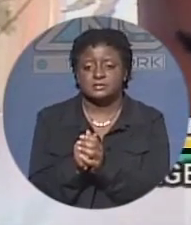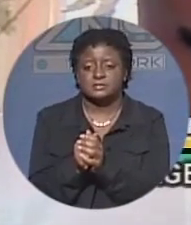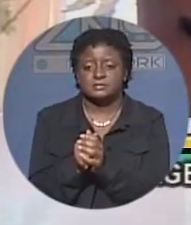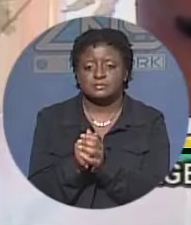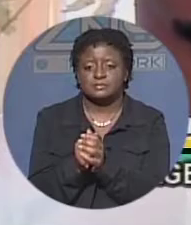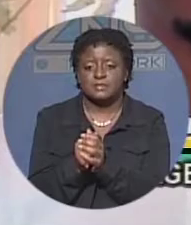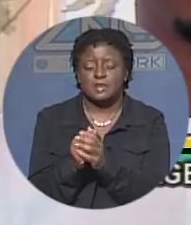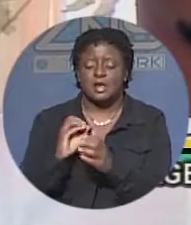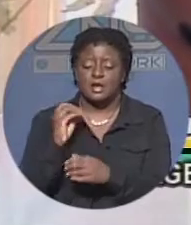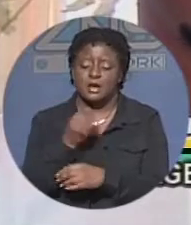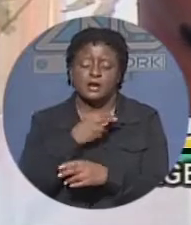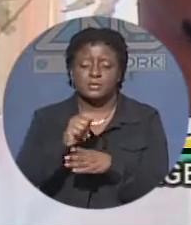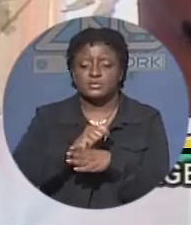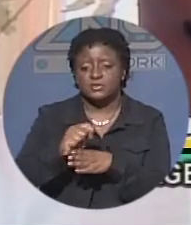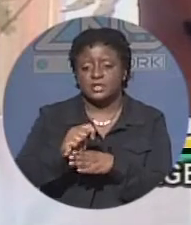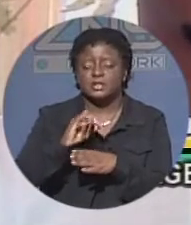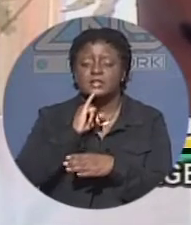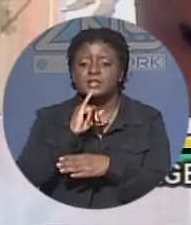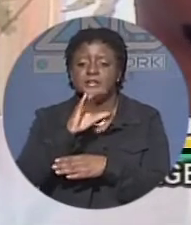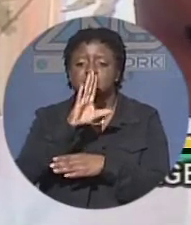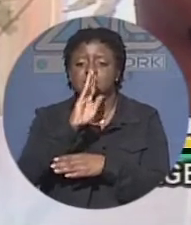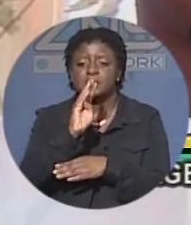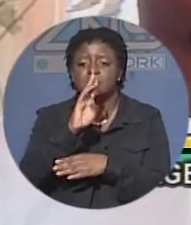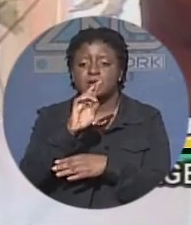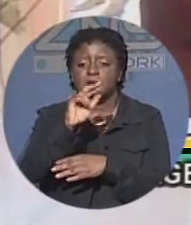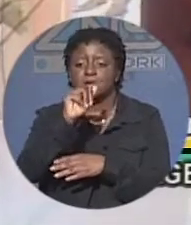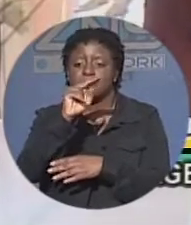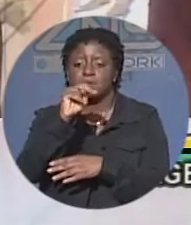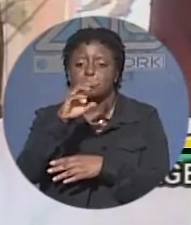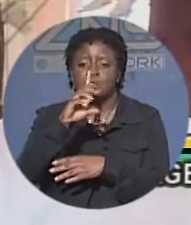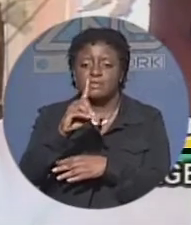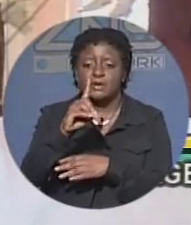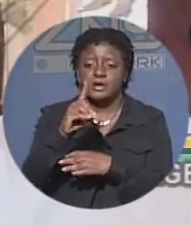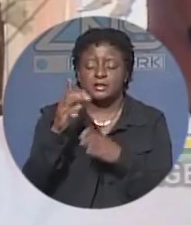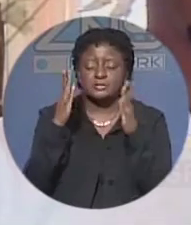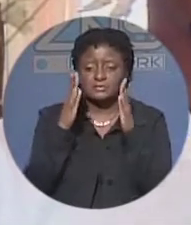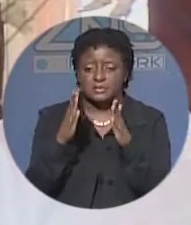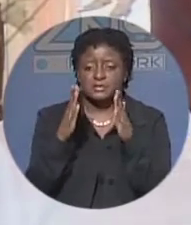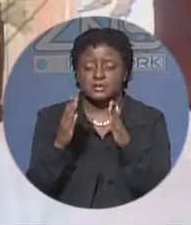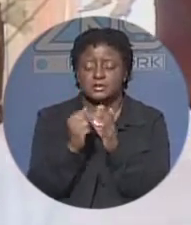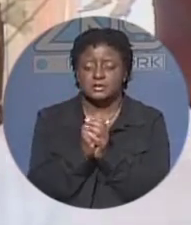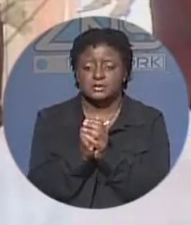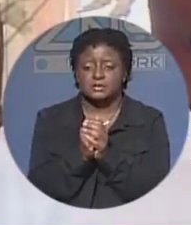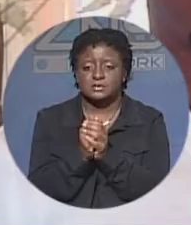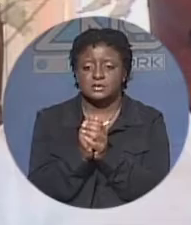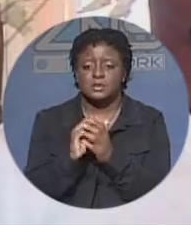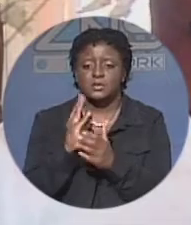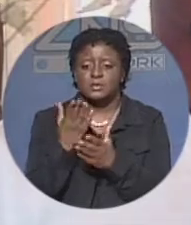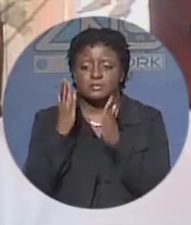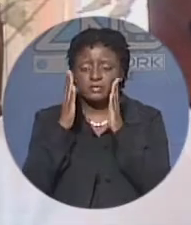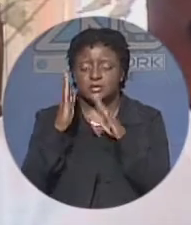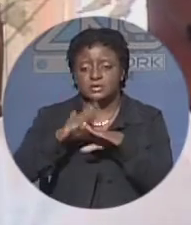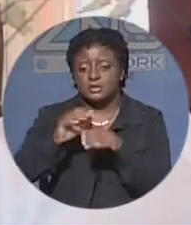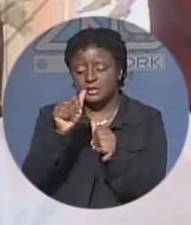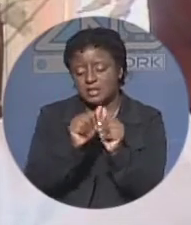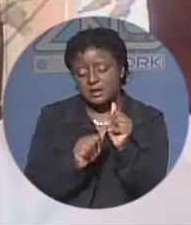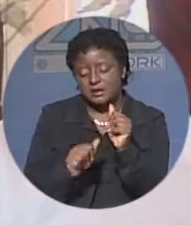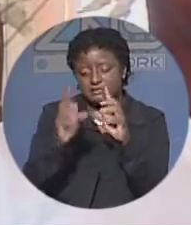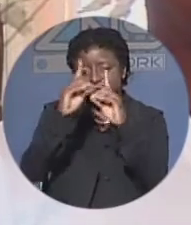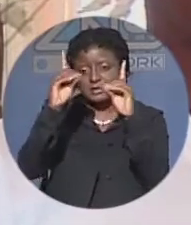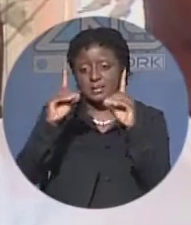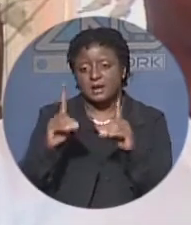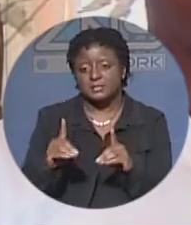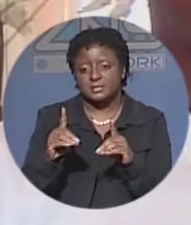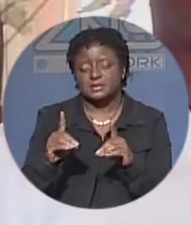understand brands we are focused on reaching a certain level within our company and we're focused on every department generally what